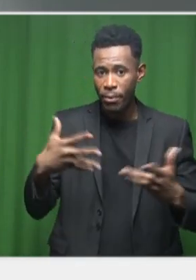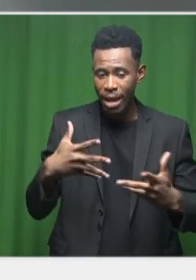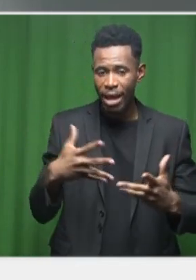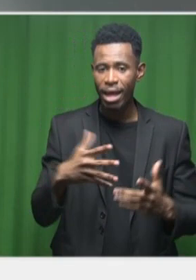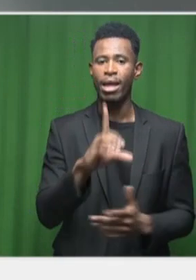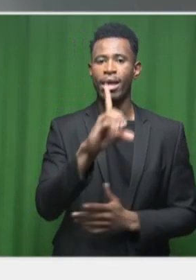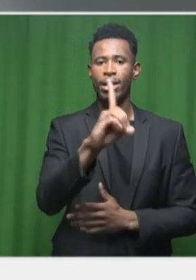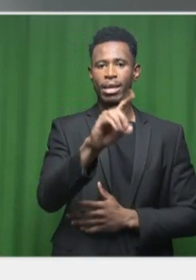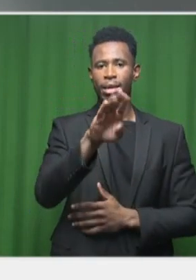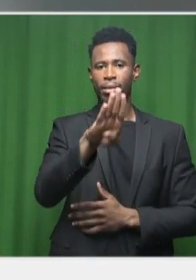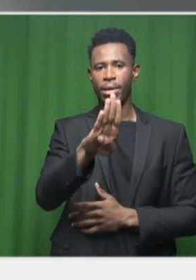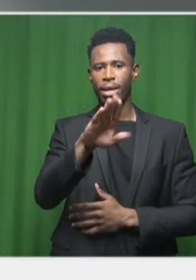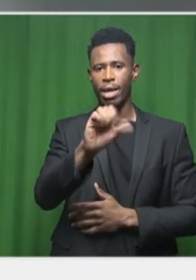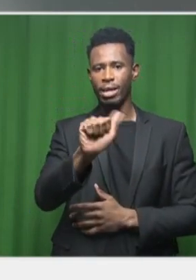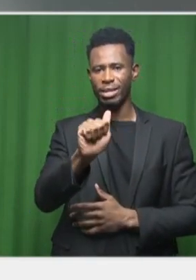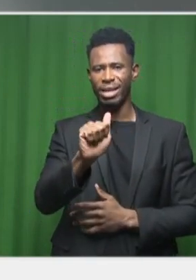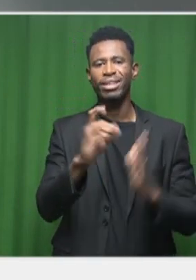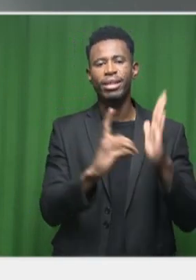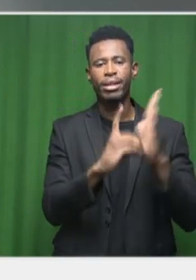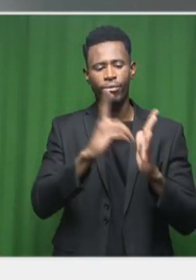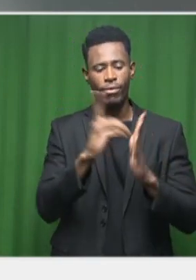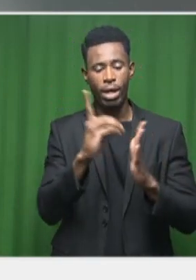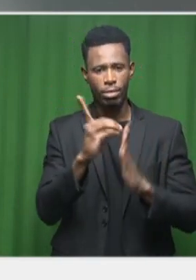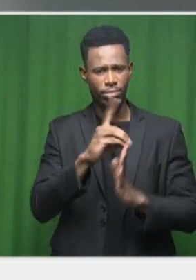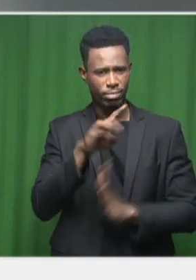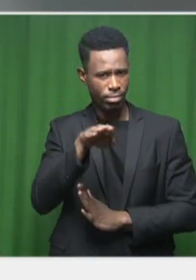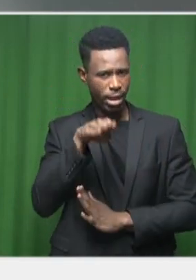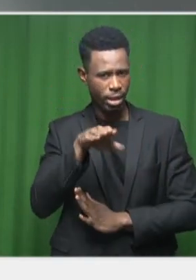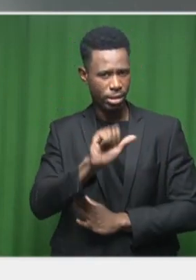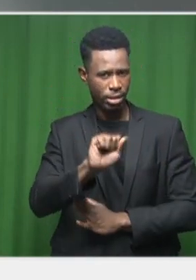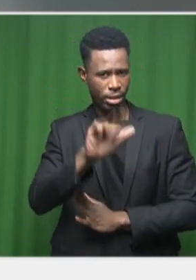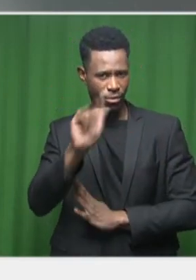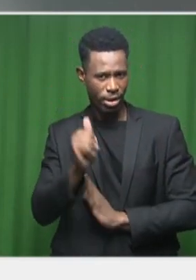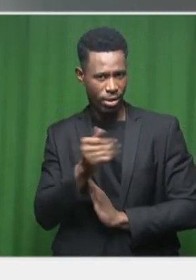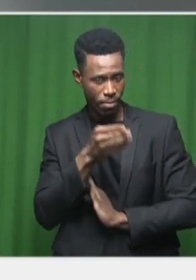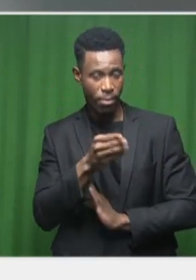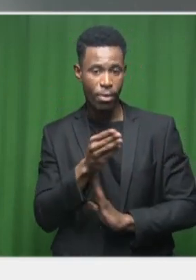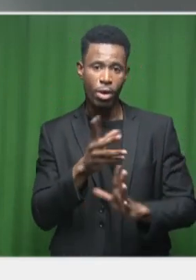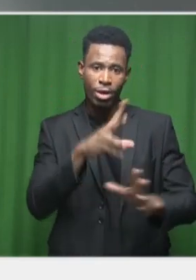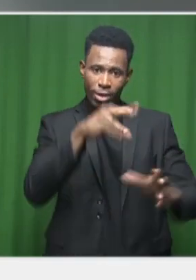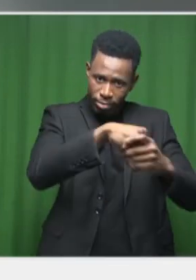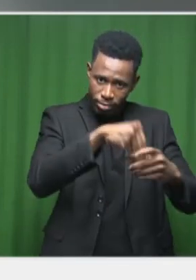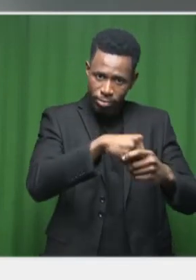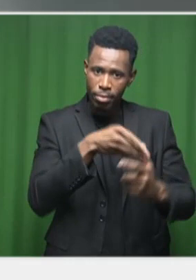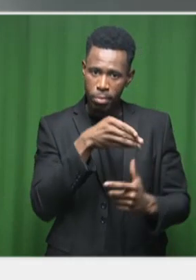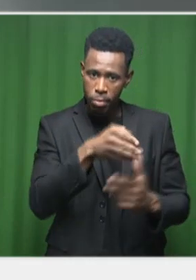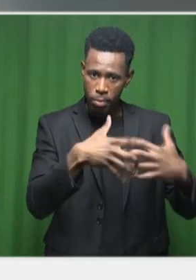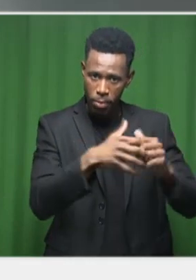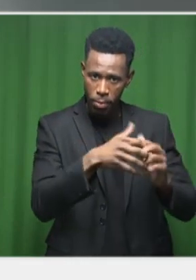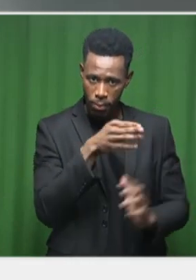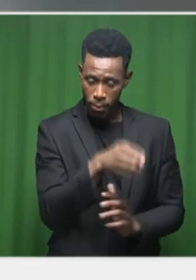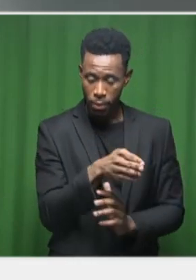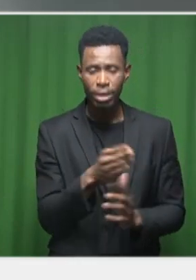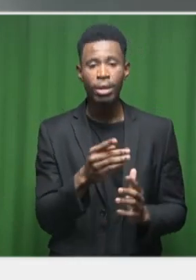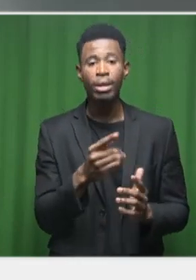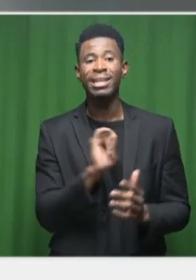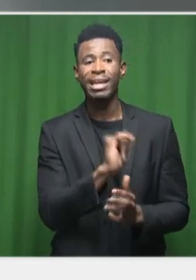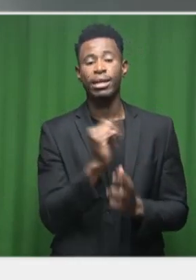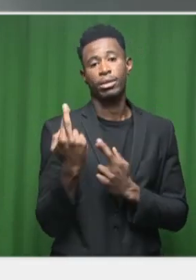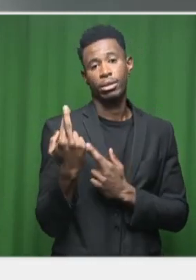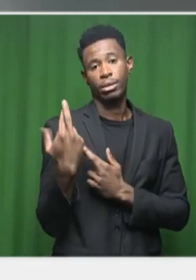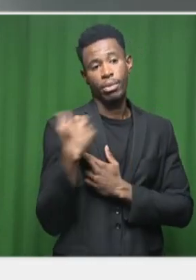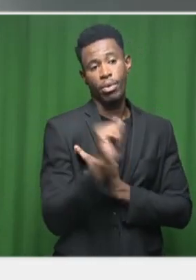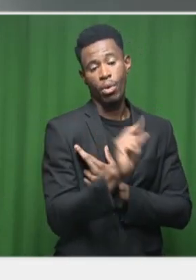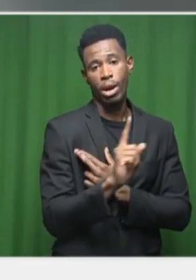But the primary focus of the Water Partnerships Office is to see how we can support municipalities, specifically